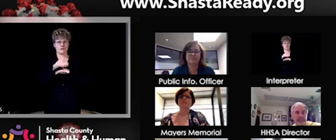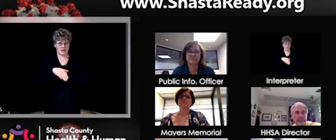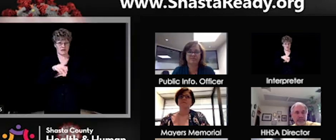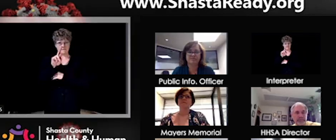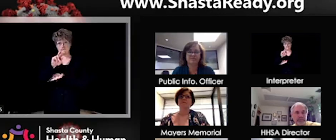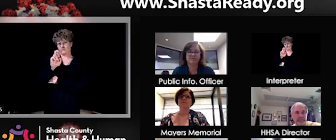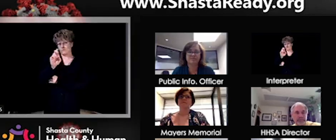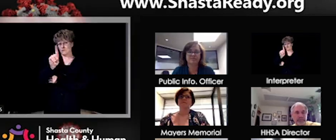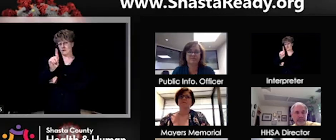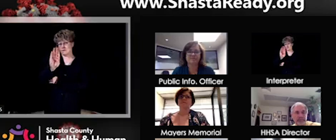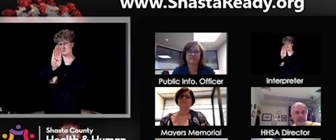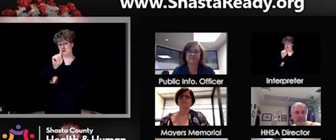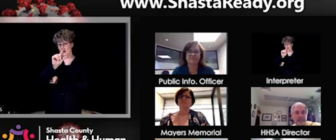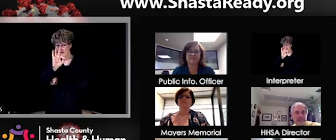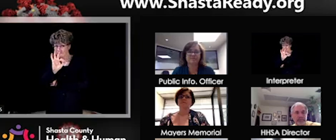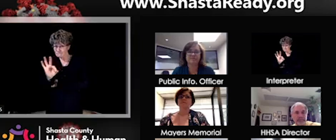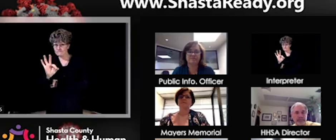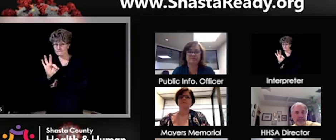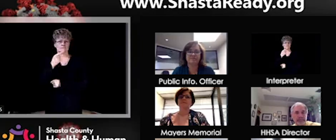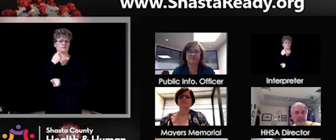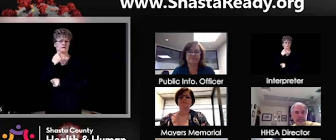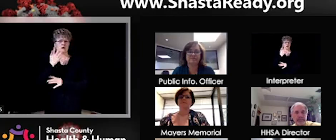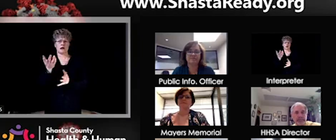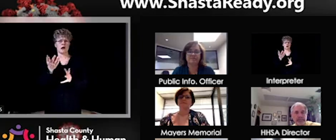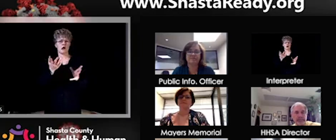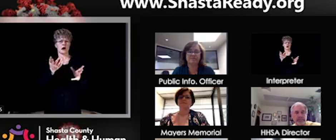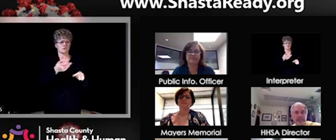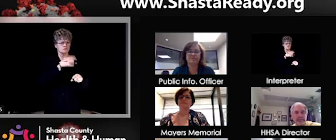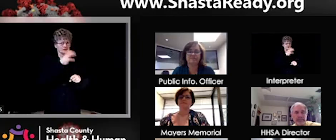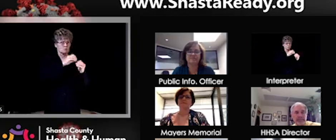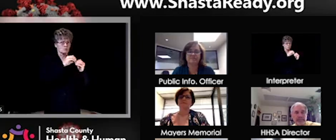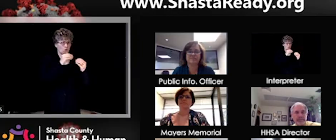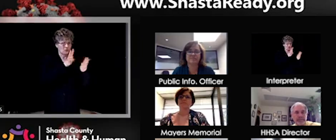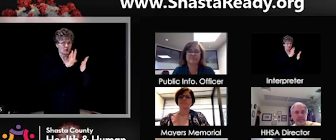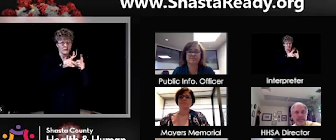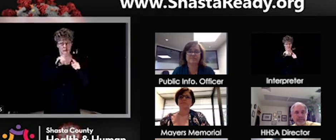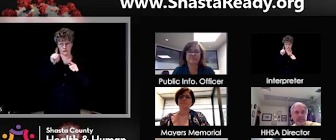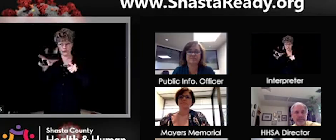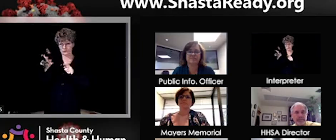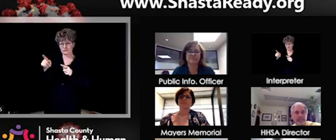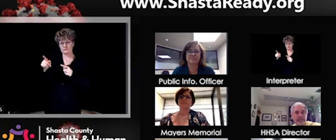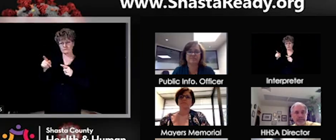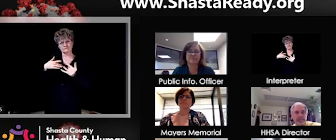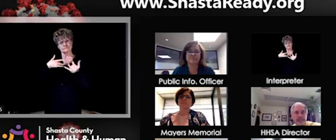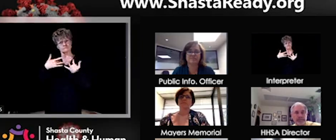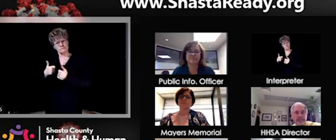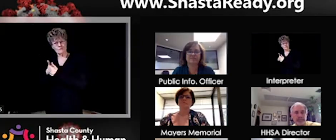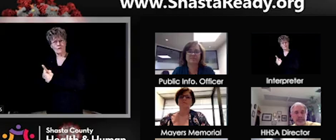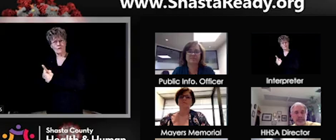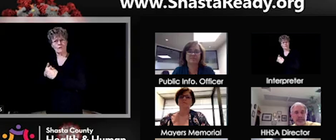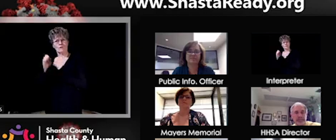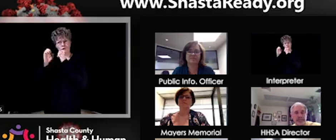down in the Bay area thing. So can you just, uh, you know, explain a little bit more your position on that?